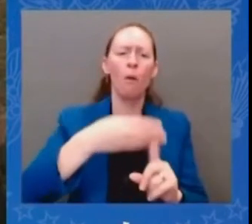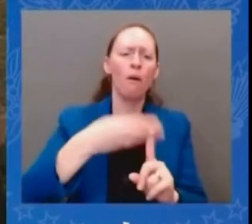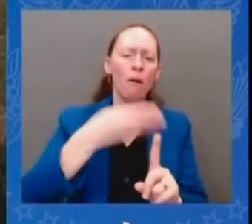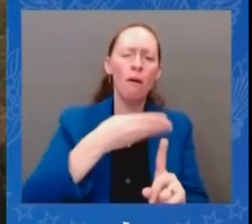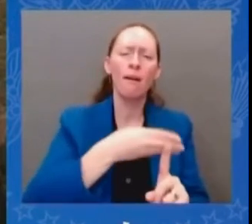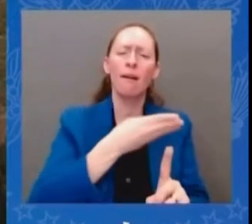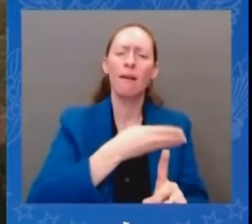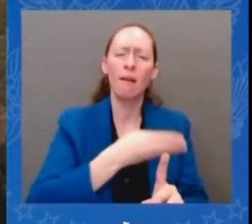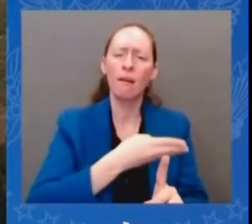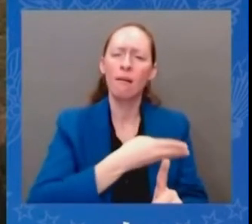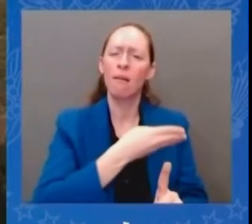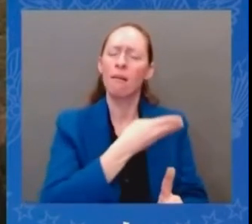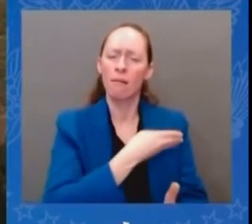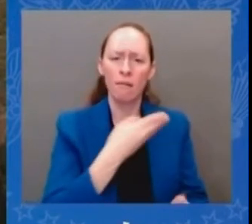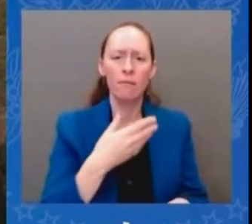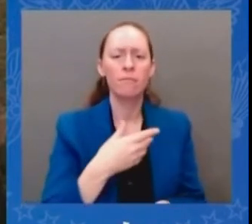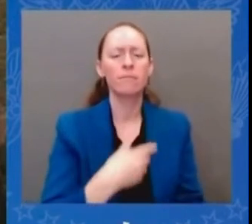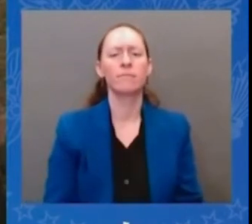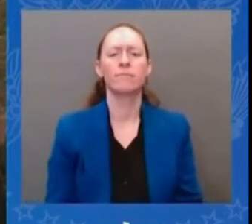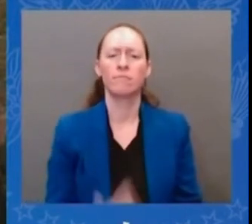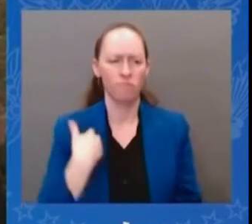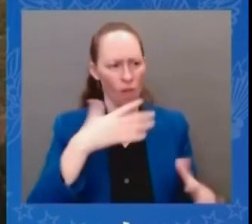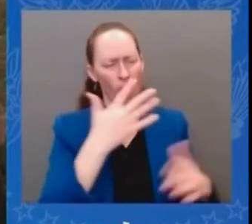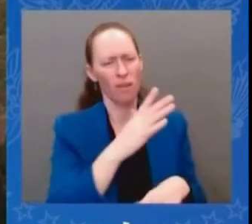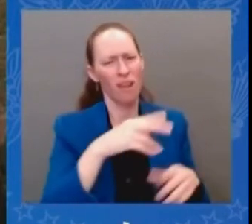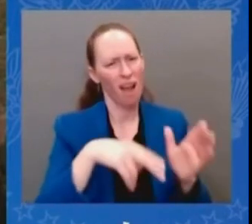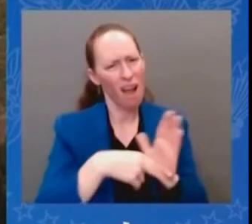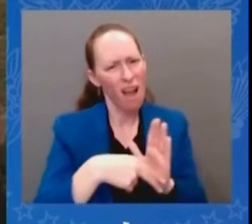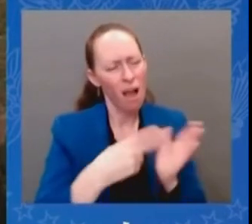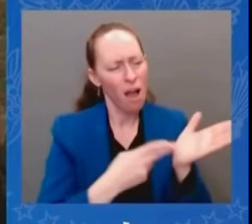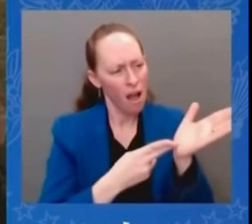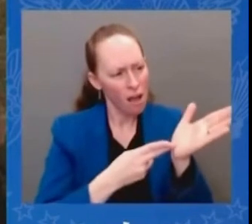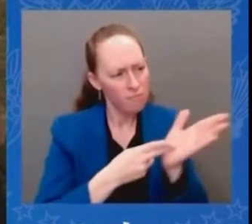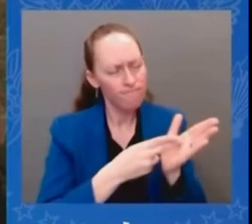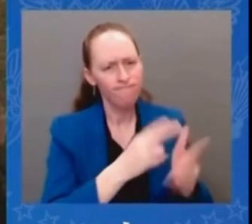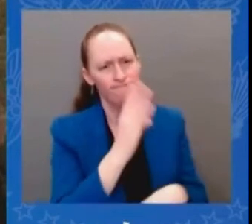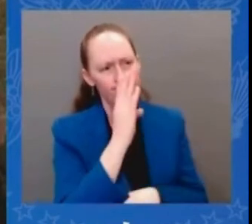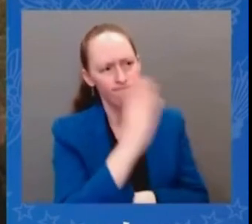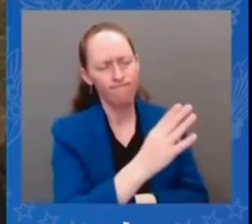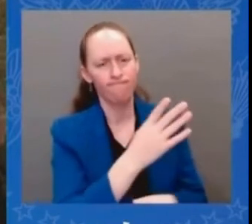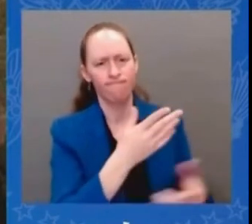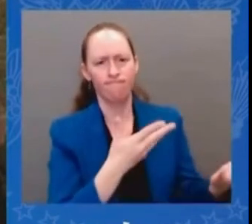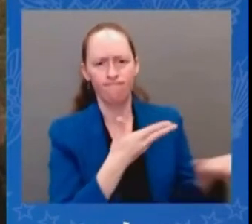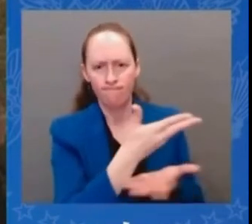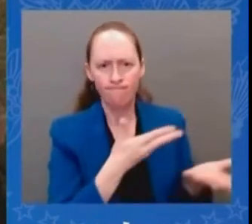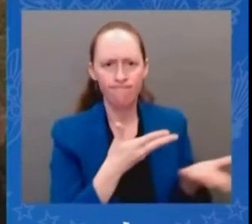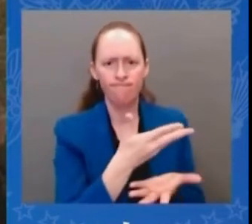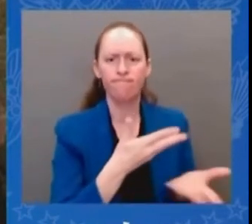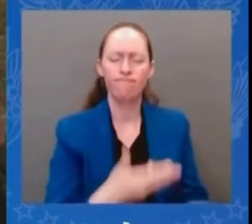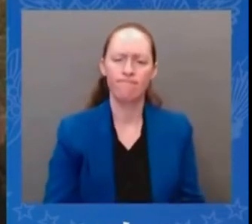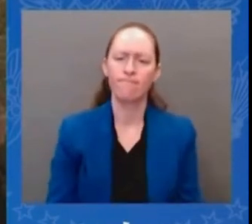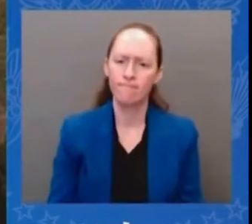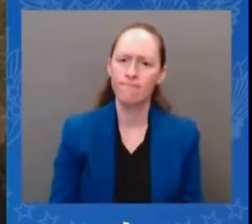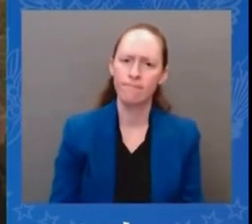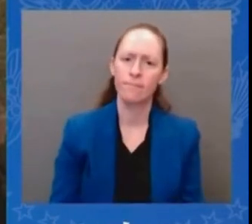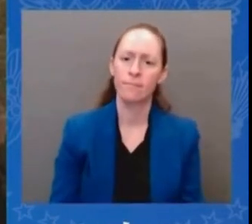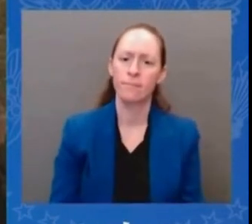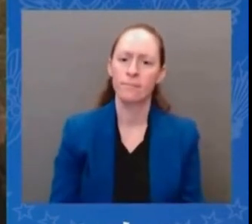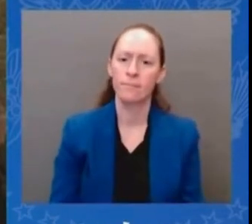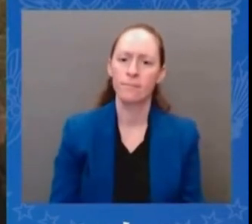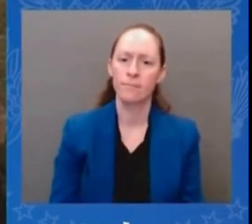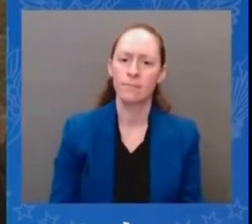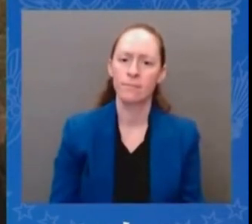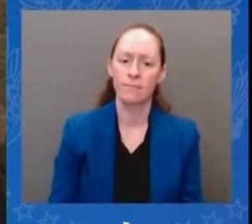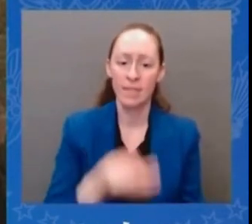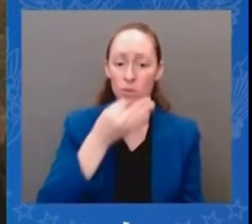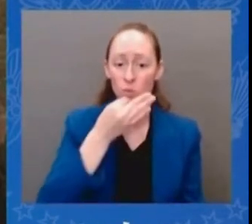most important thing that can be done i guess all of you are going swimming from here it's not far but what should americans expect from congress as it